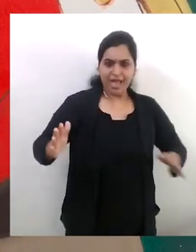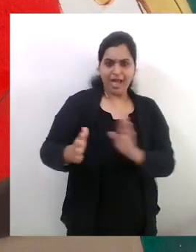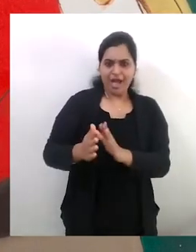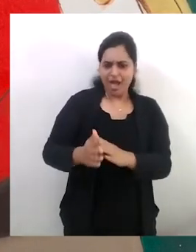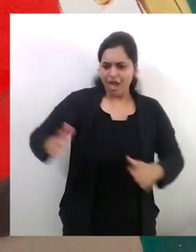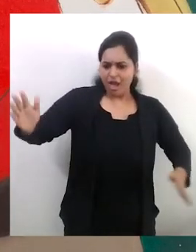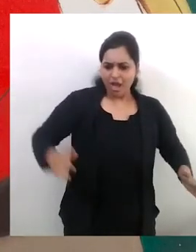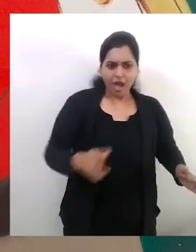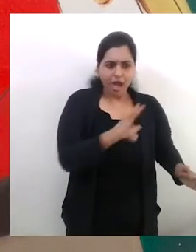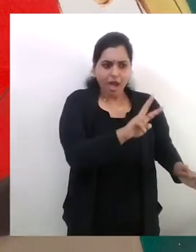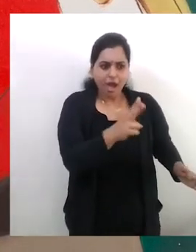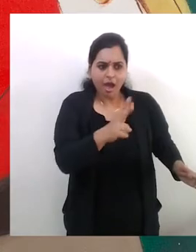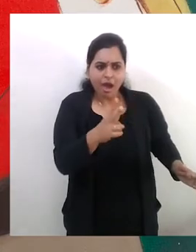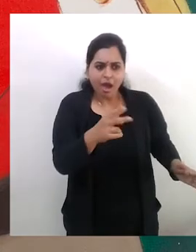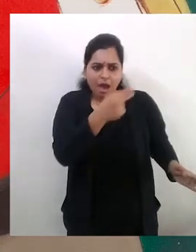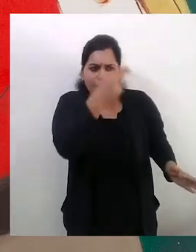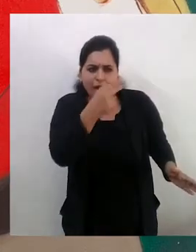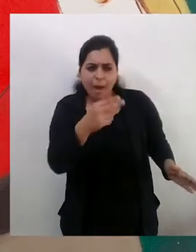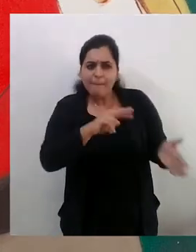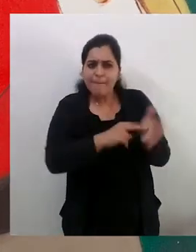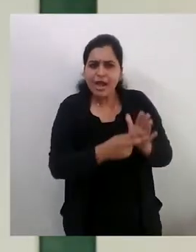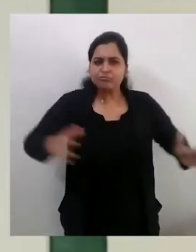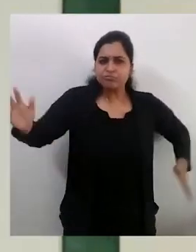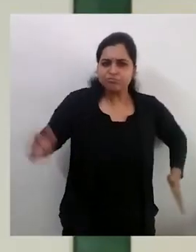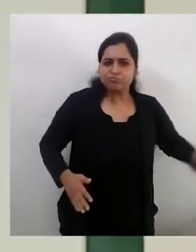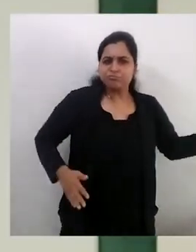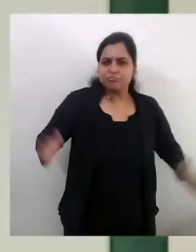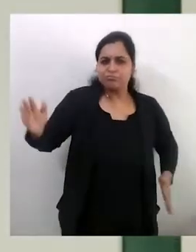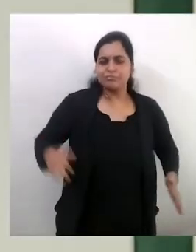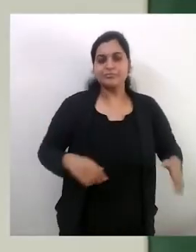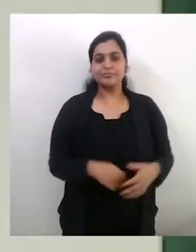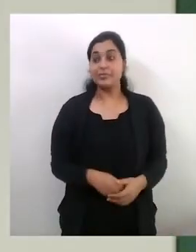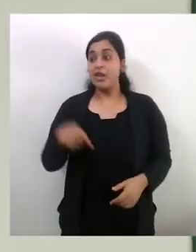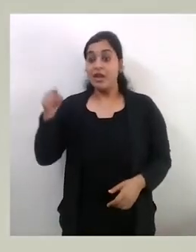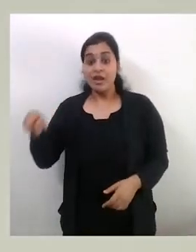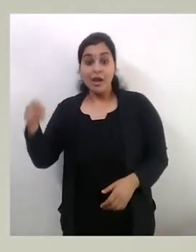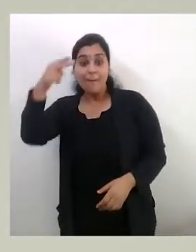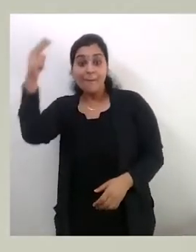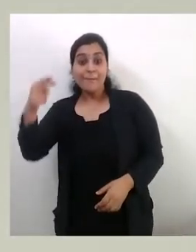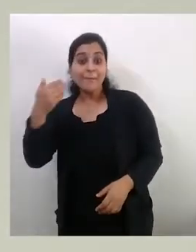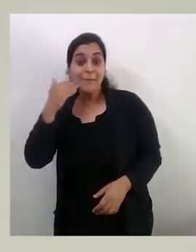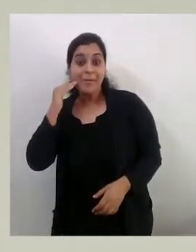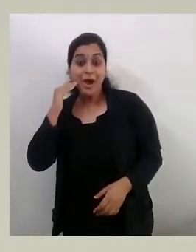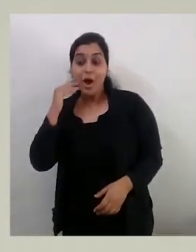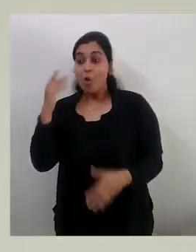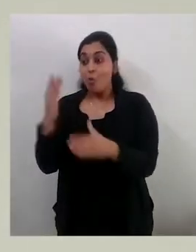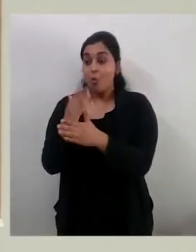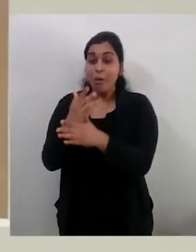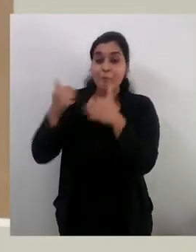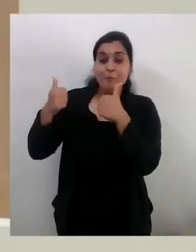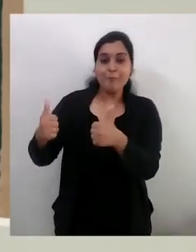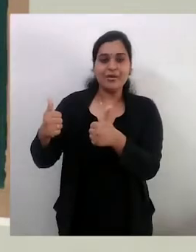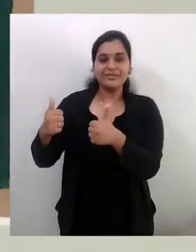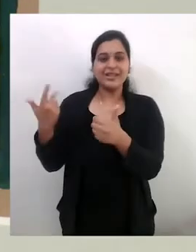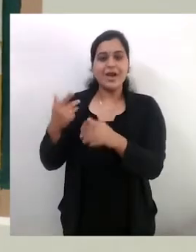image of the hand conveys the rhythm of the drummer. It was painted at the height of Nainsuk's career while he was working